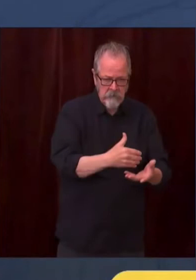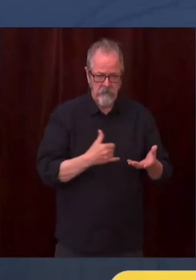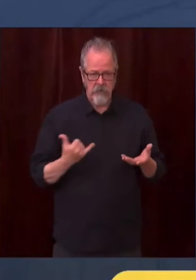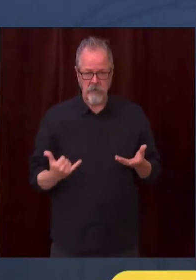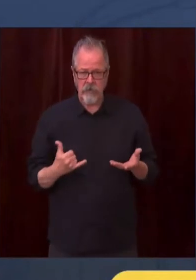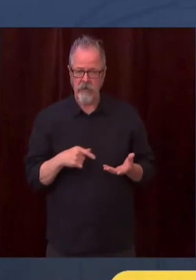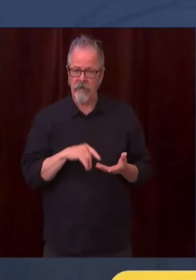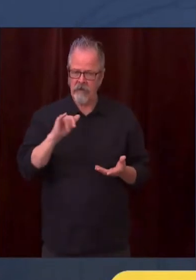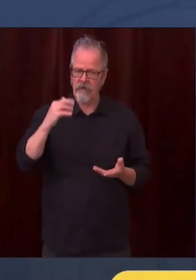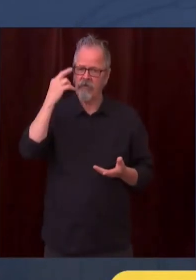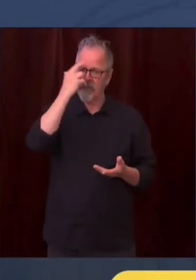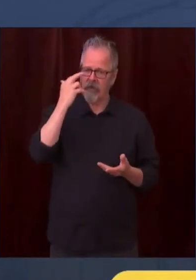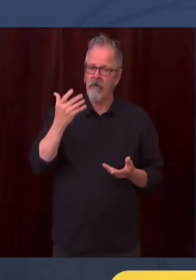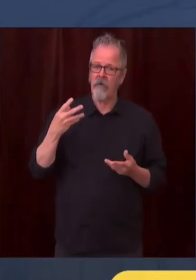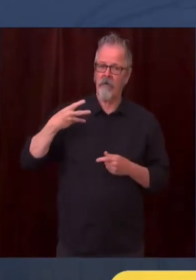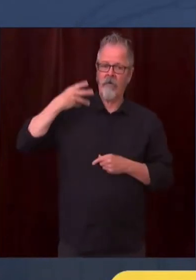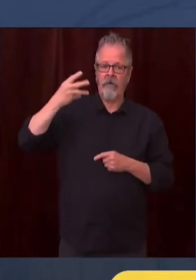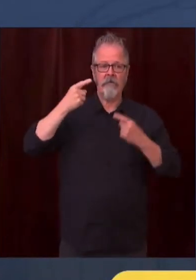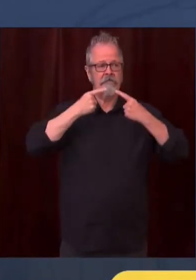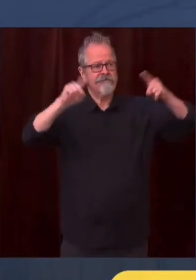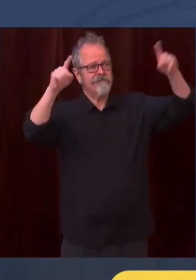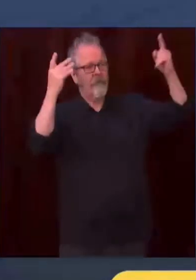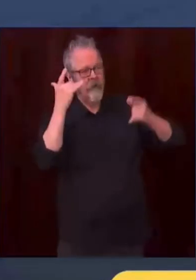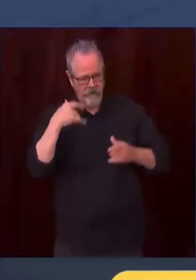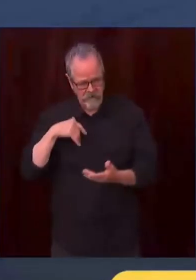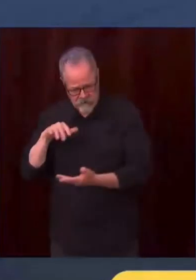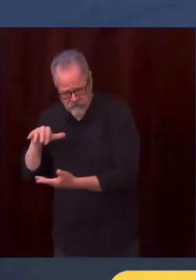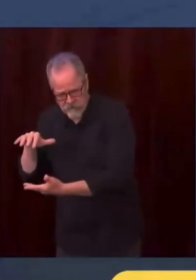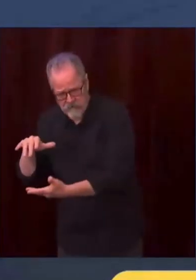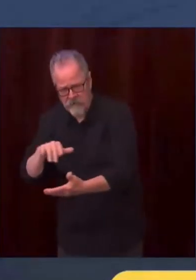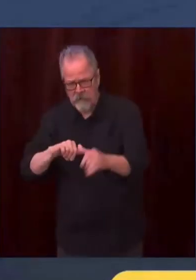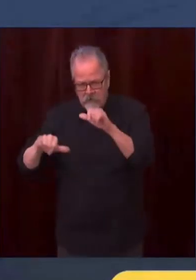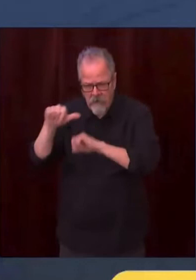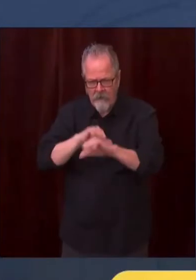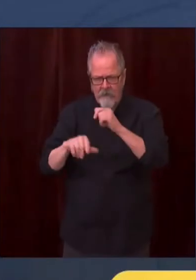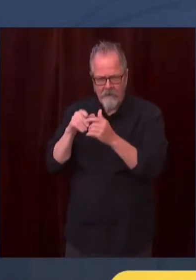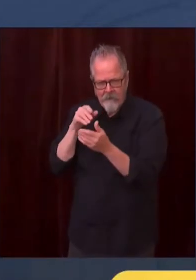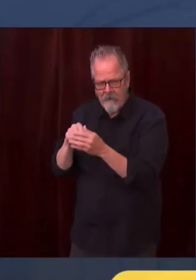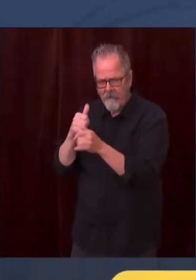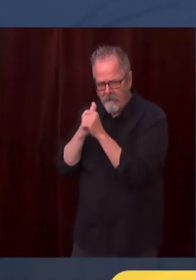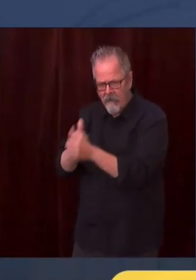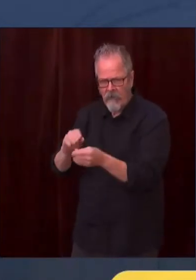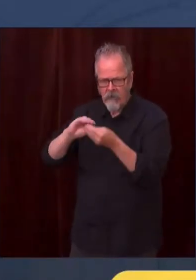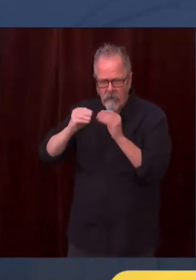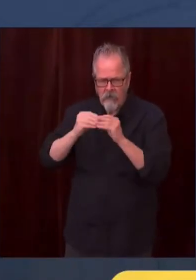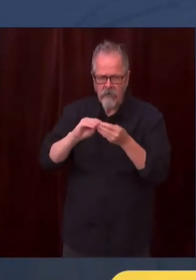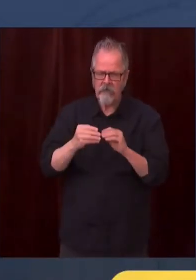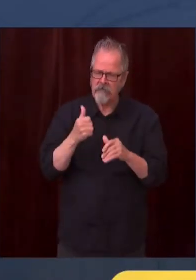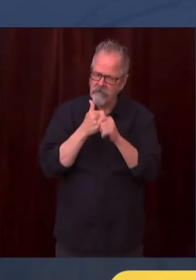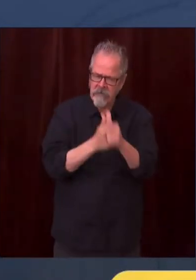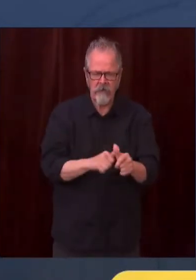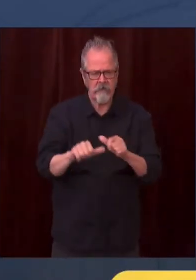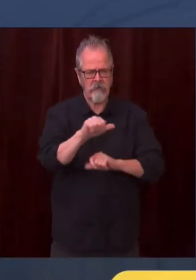It's also worked because of the tremendous compliance we've had with our requirements for masking and